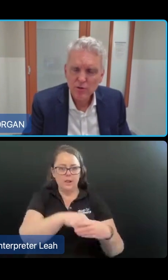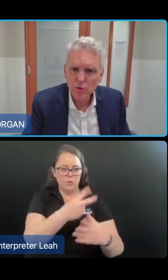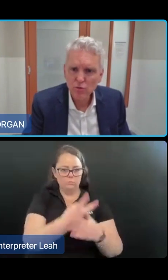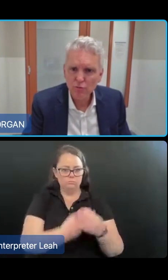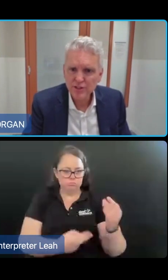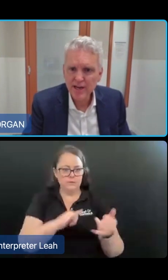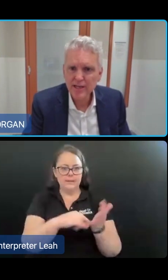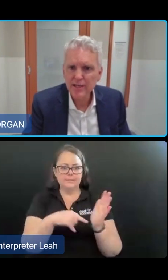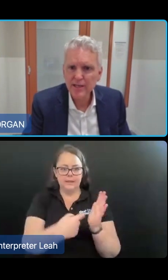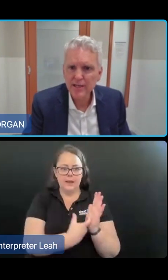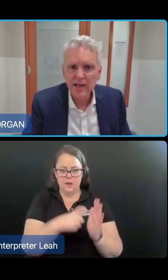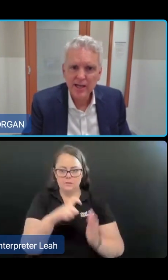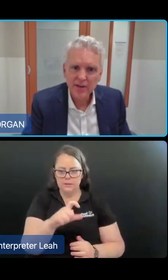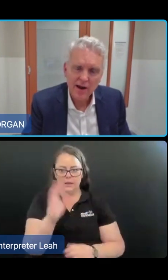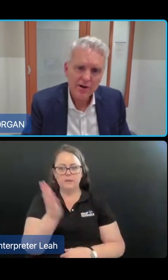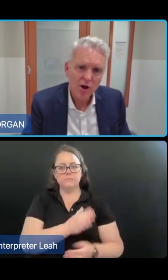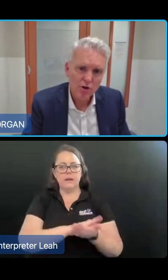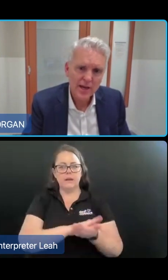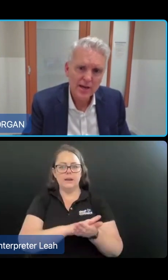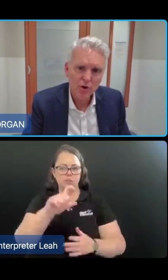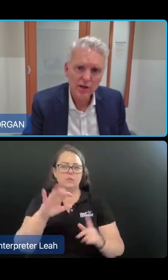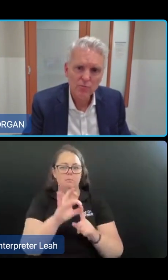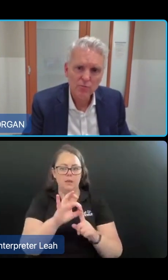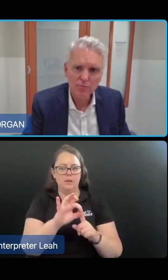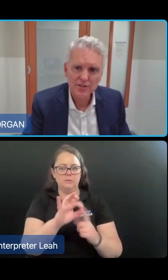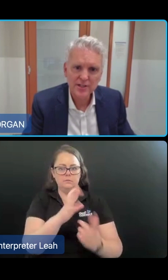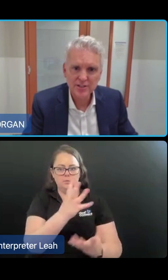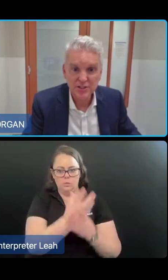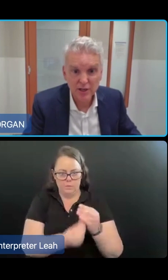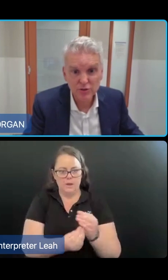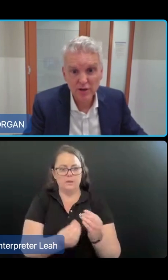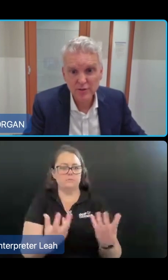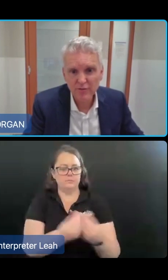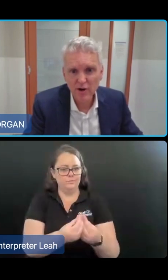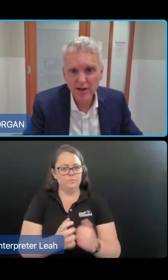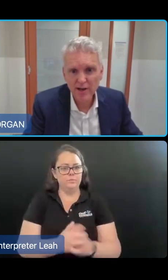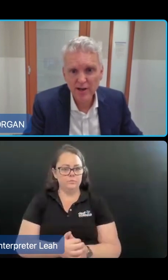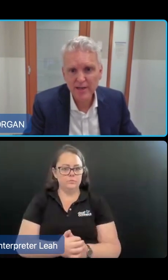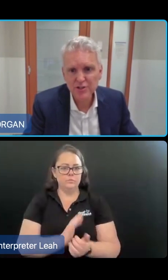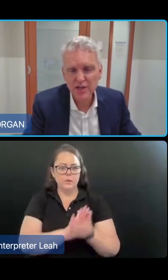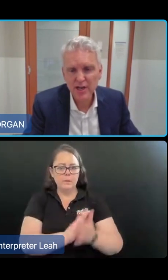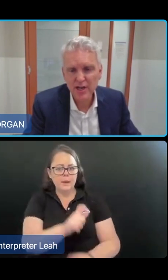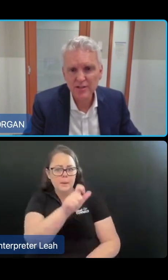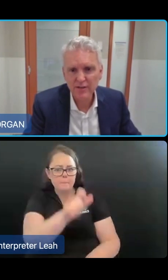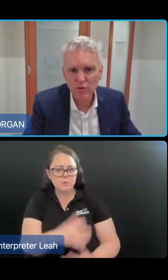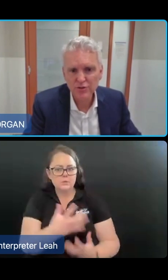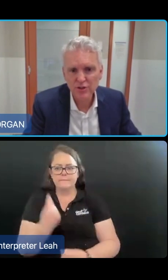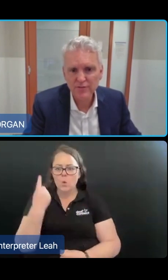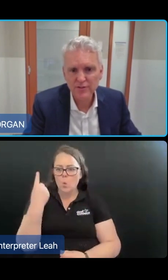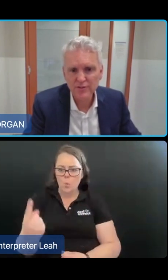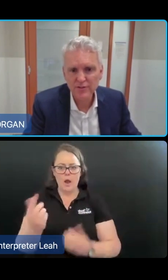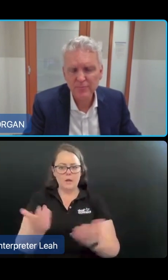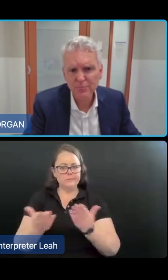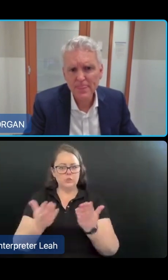instance, we will retain the current home care model in which an older person has a single service provider to manage and deliver all